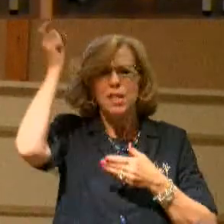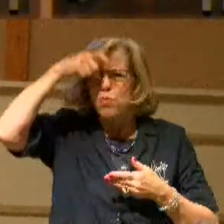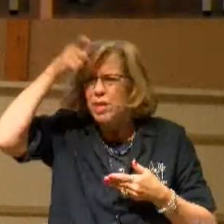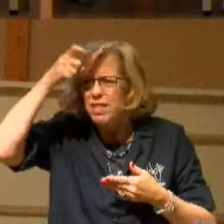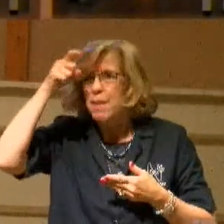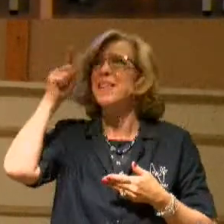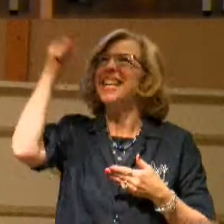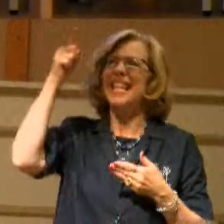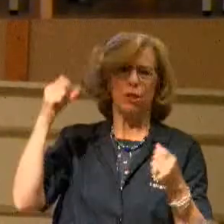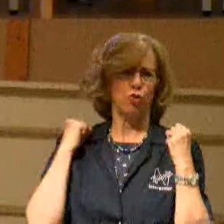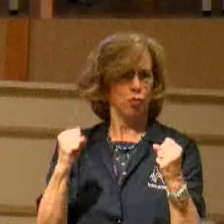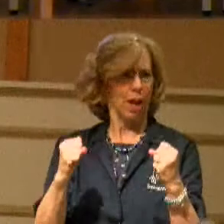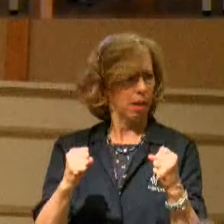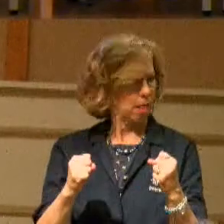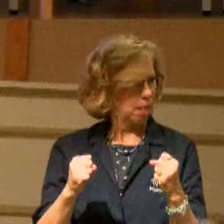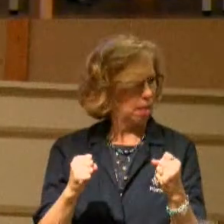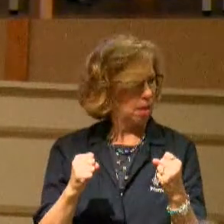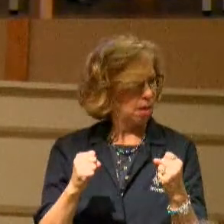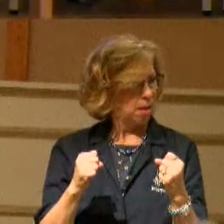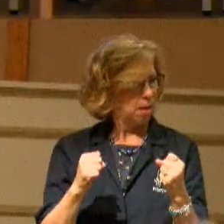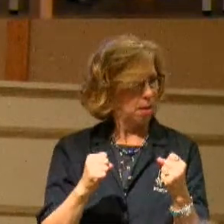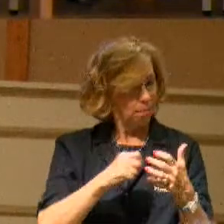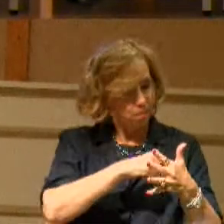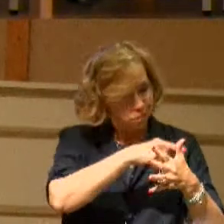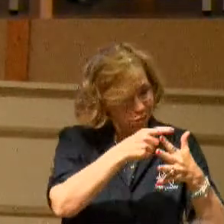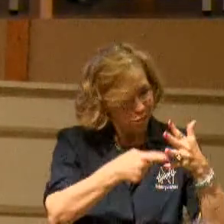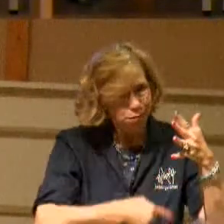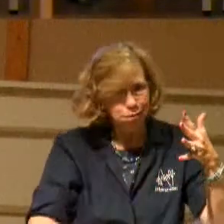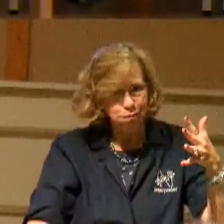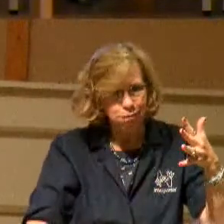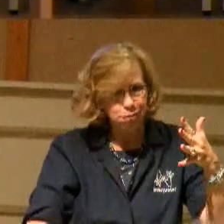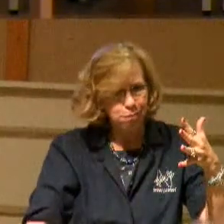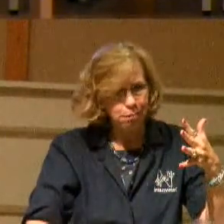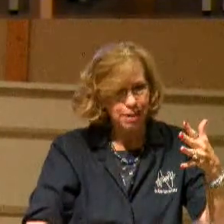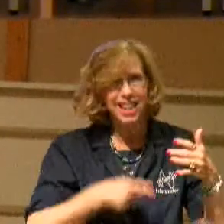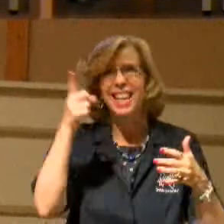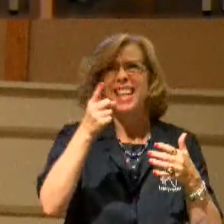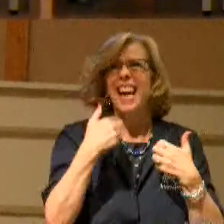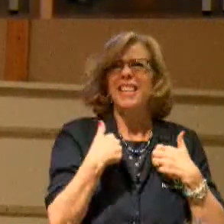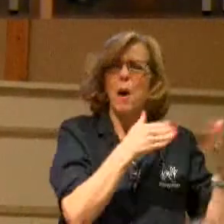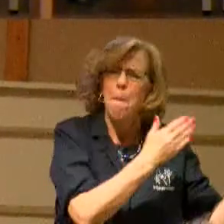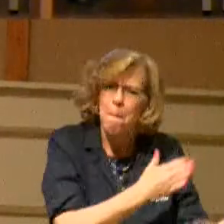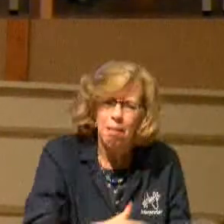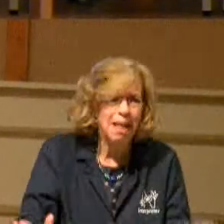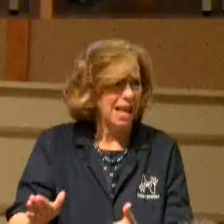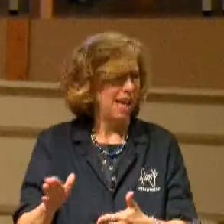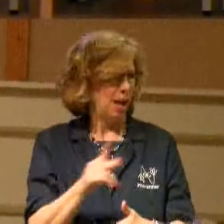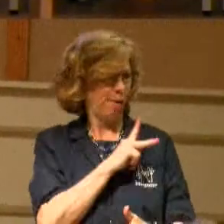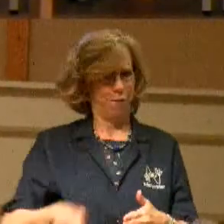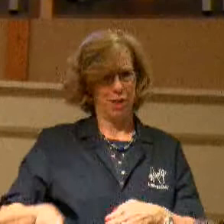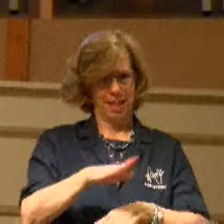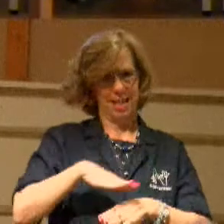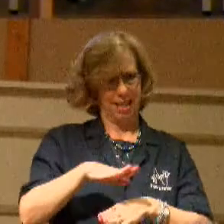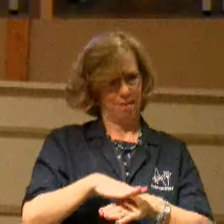strength. He has a plan. He has a plan for His kingdom. A kingdom has a plan.